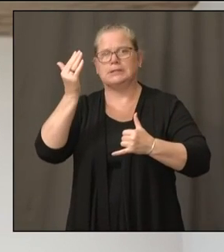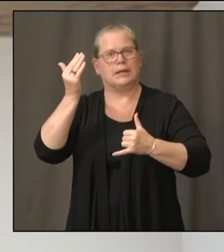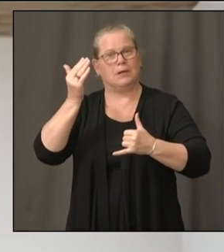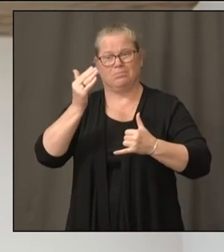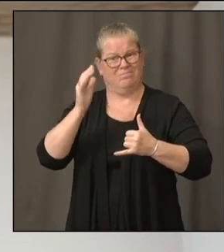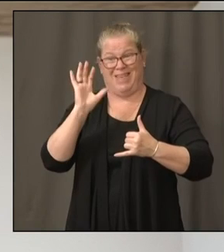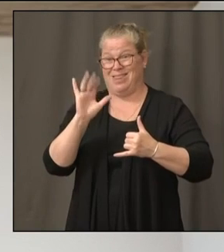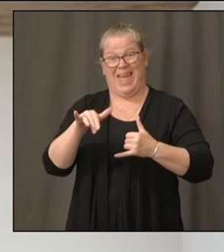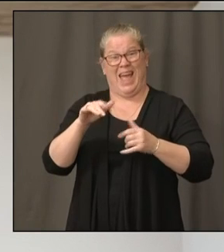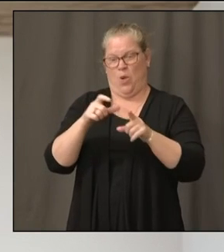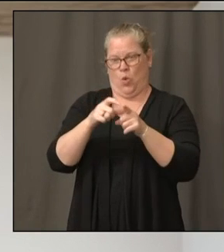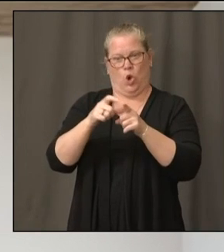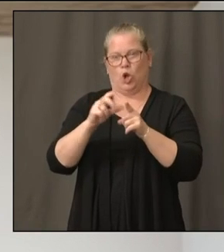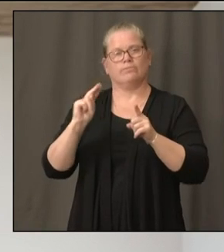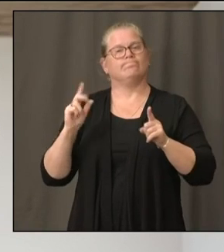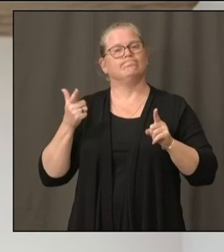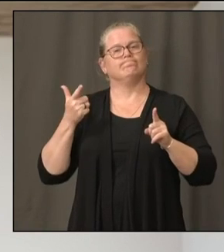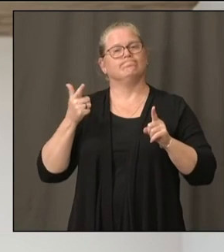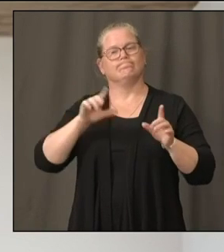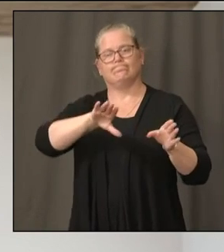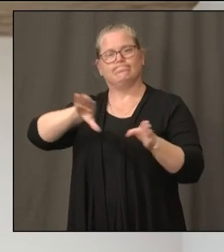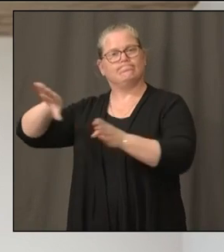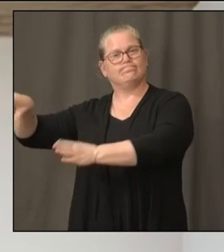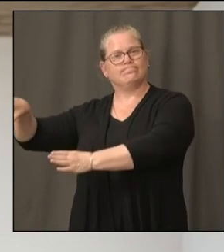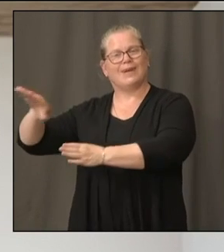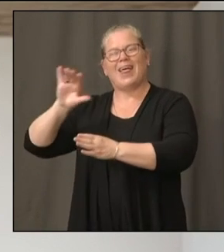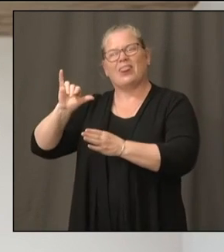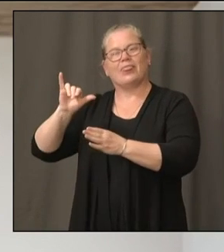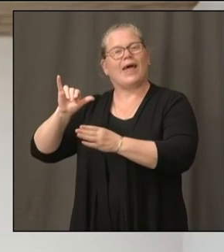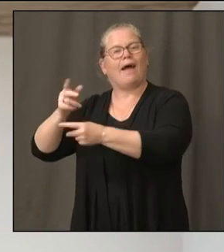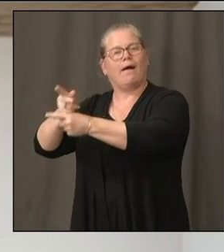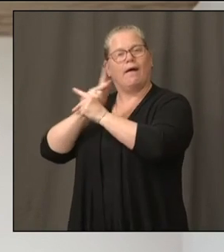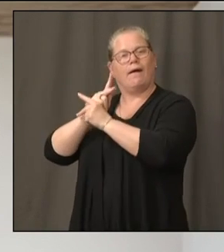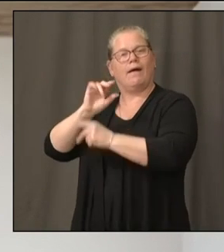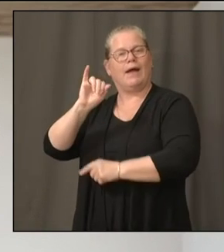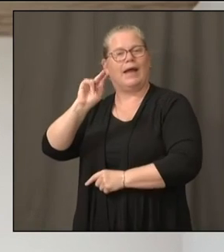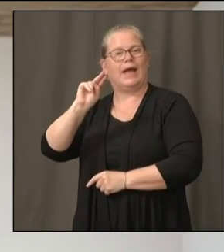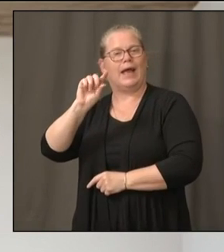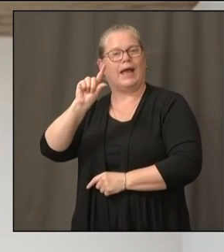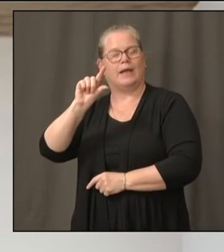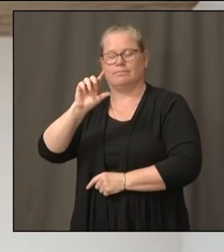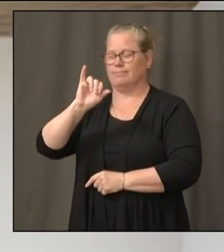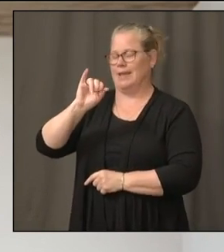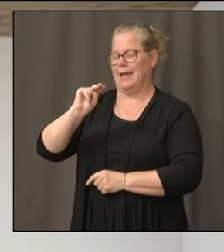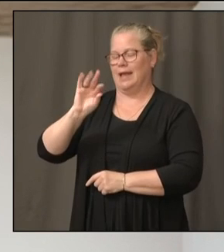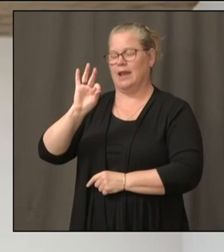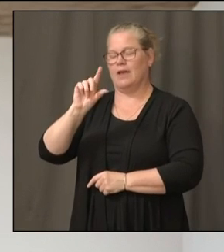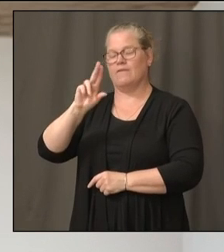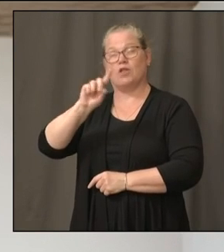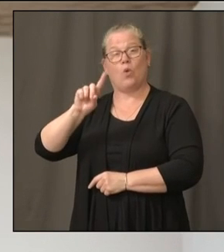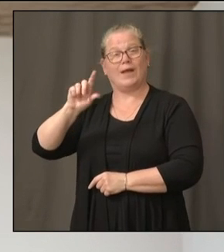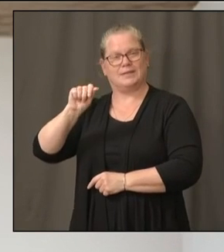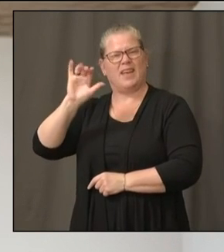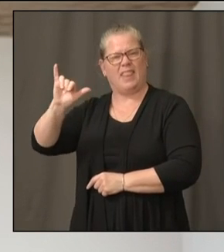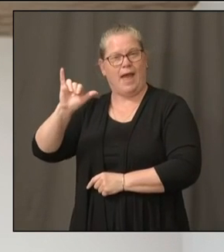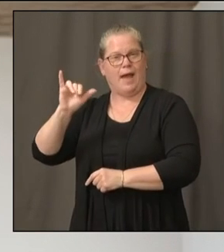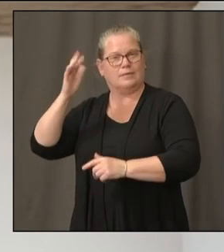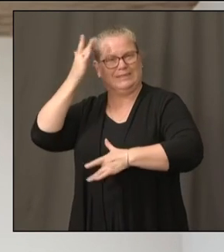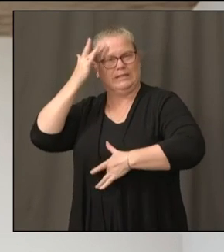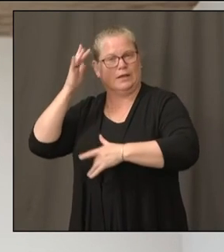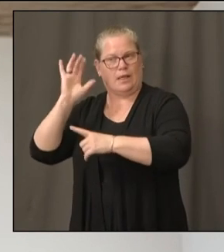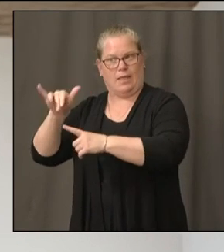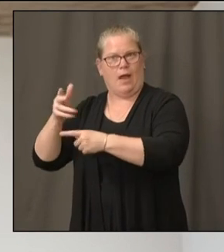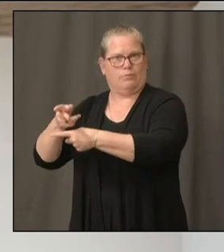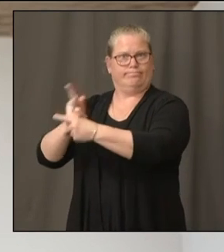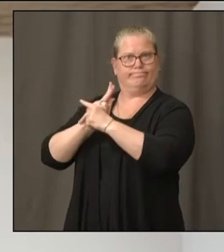Some parts of the United States, it'll be low like it is in Connecticut right now. And other parts